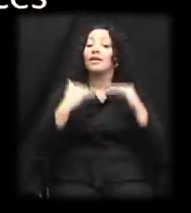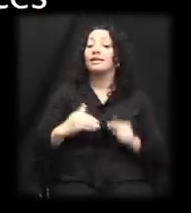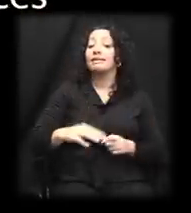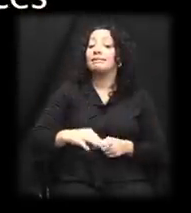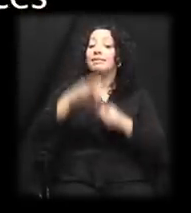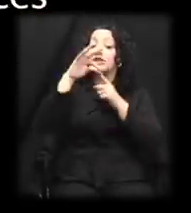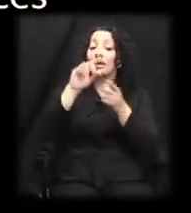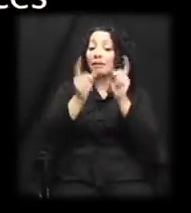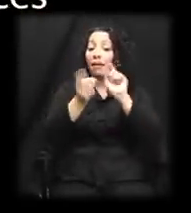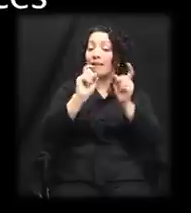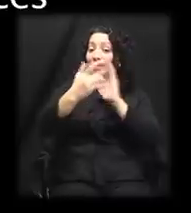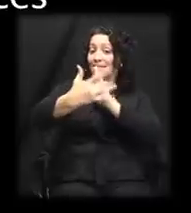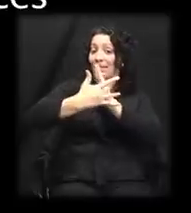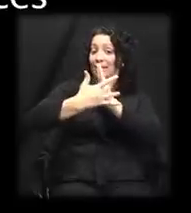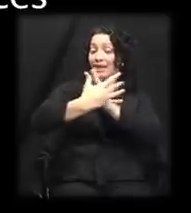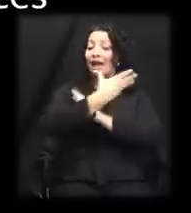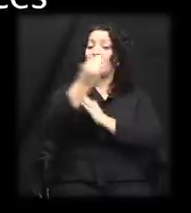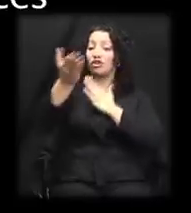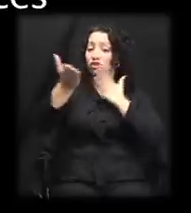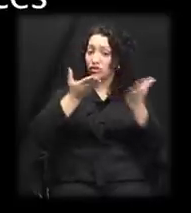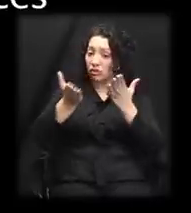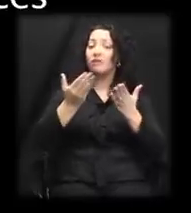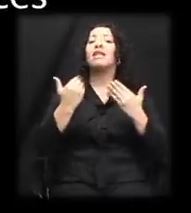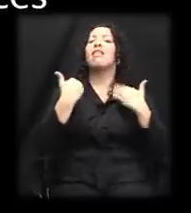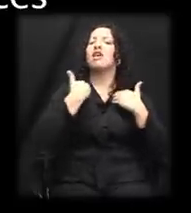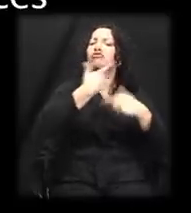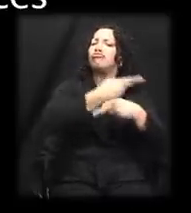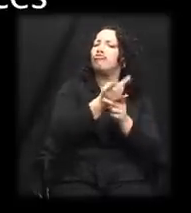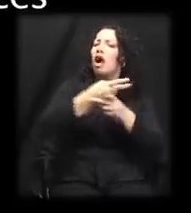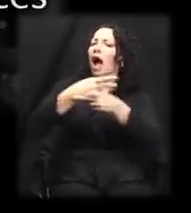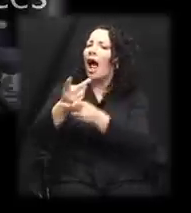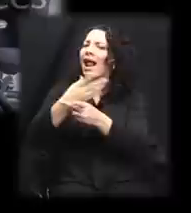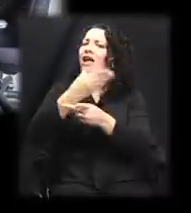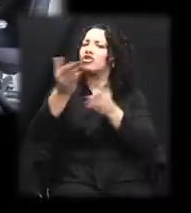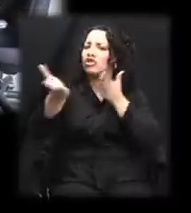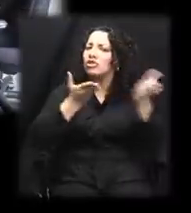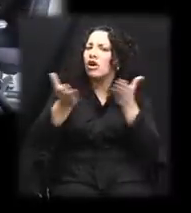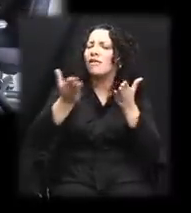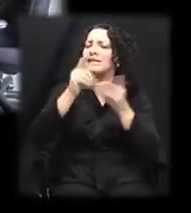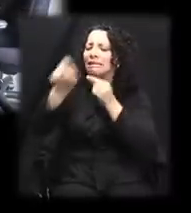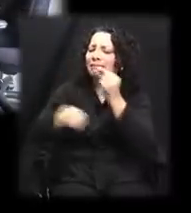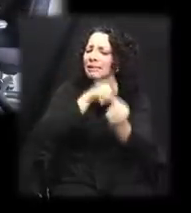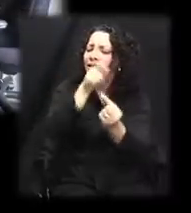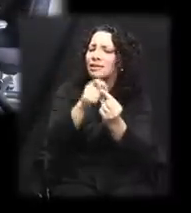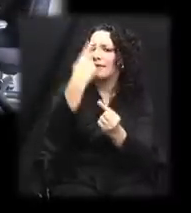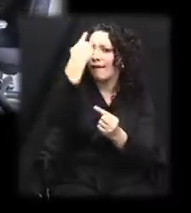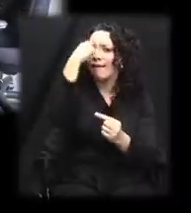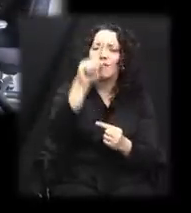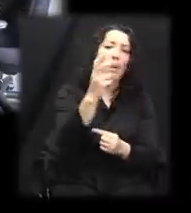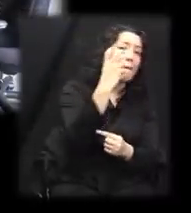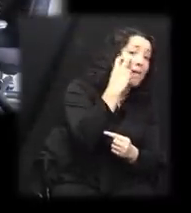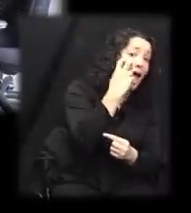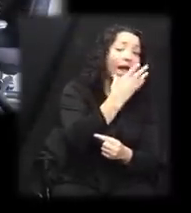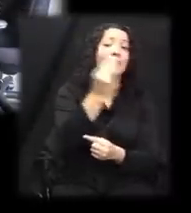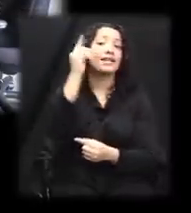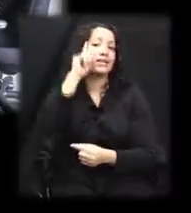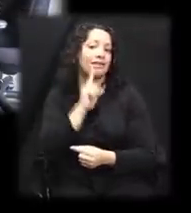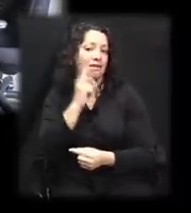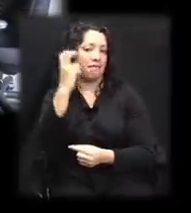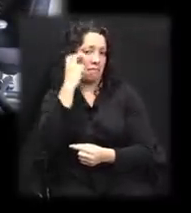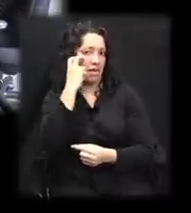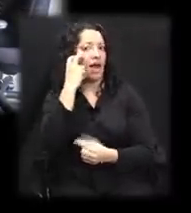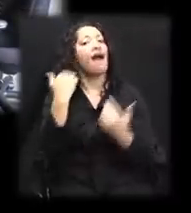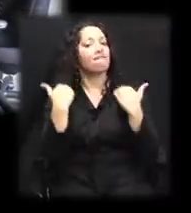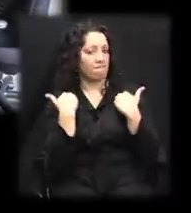Specialized adaptive technology and services. There are products and services that are designed specifically with people who are blind